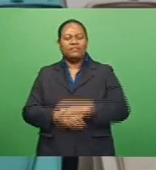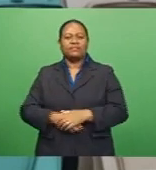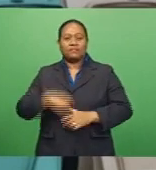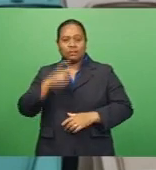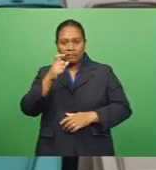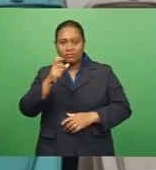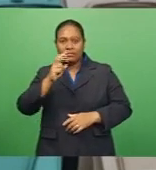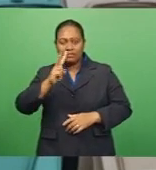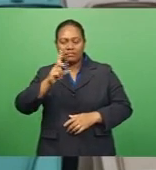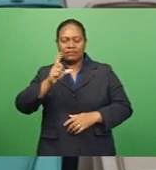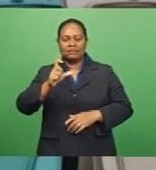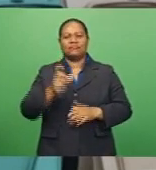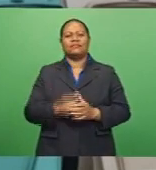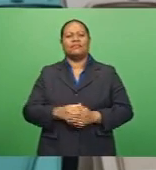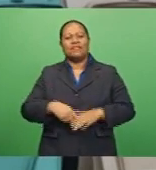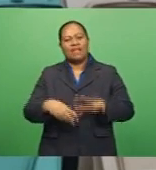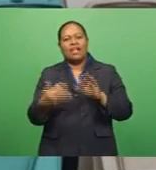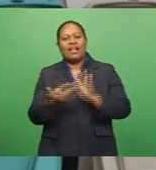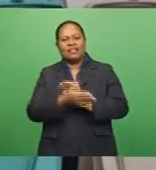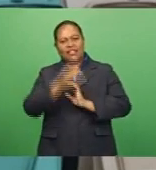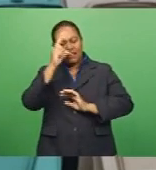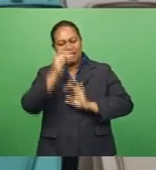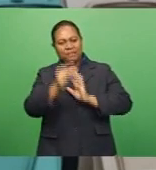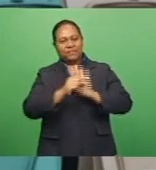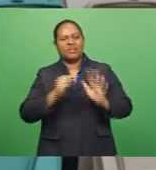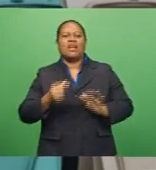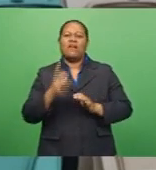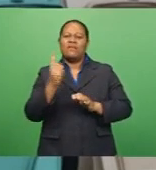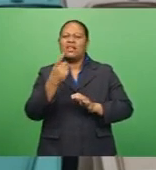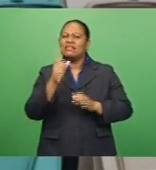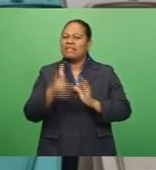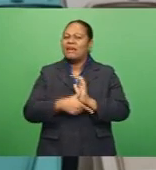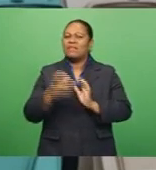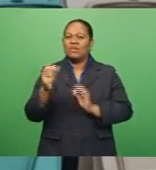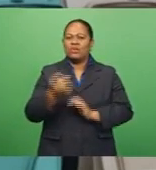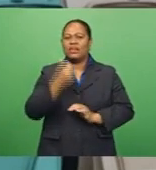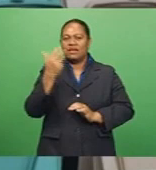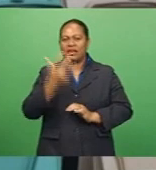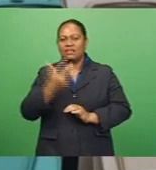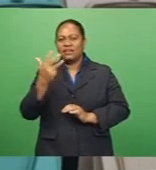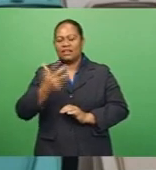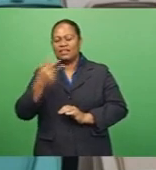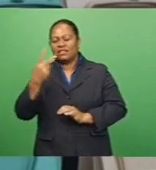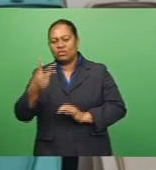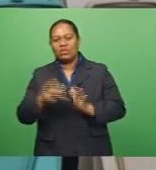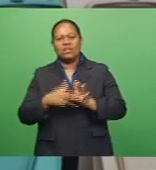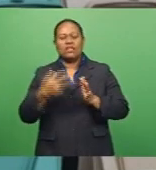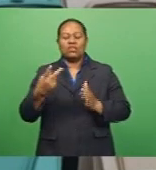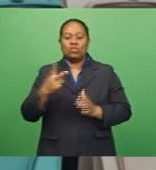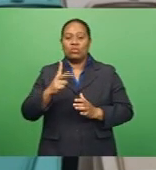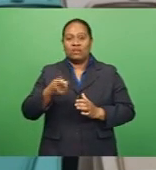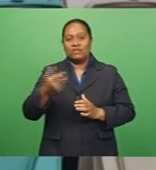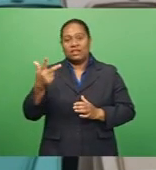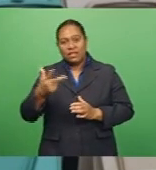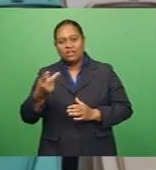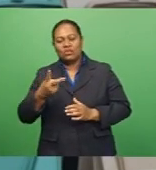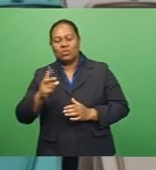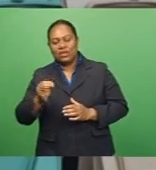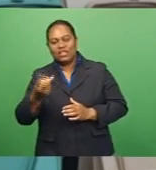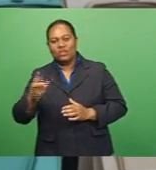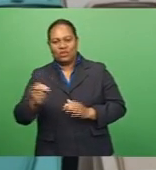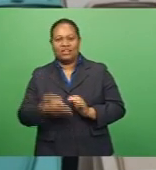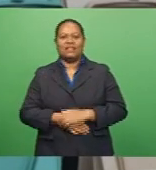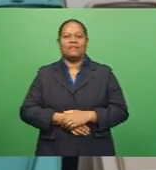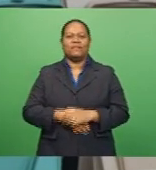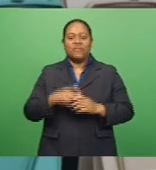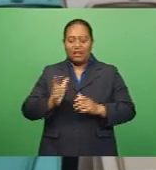series titles under their name, winning the first in 1992, 2007, 2018 and 2020. The Mbamba Sing